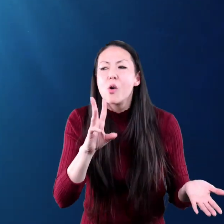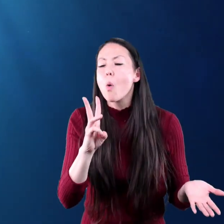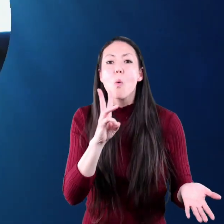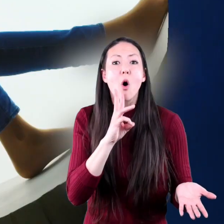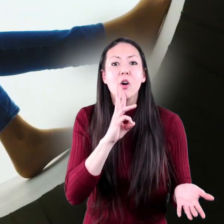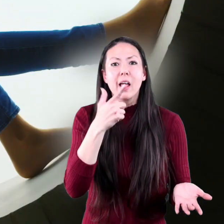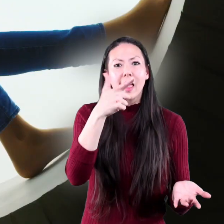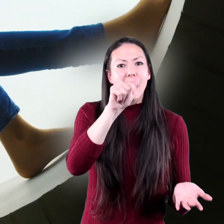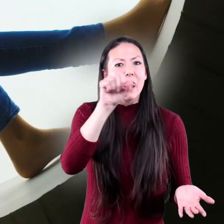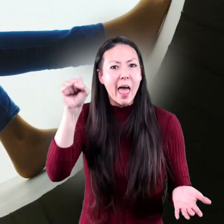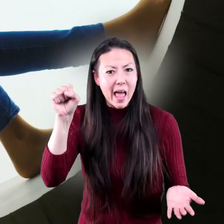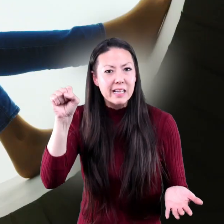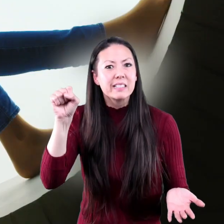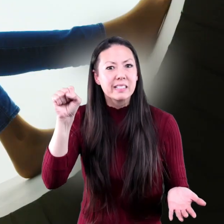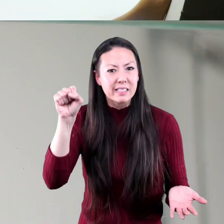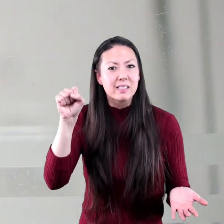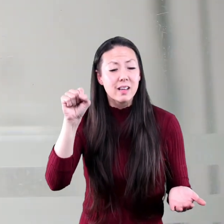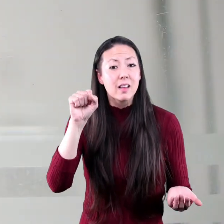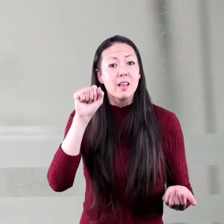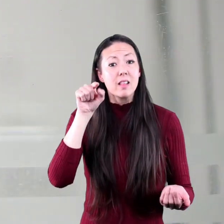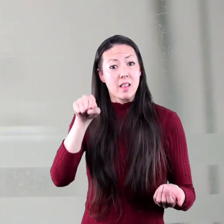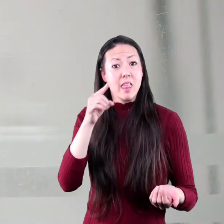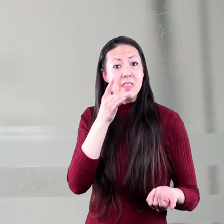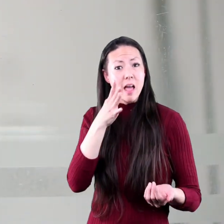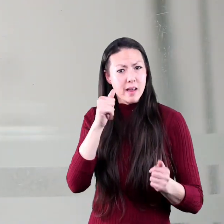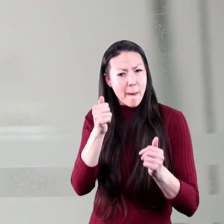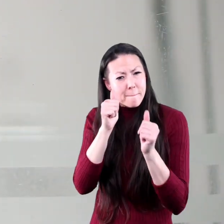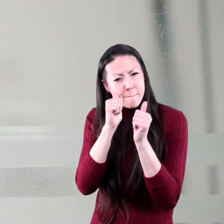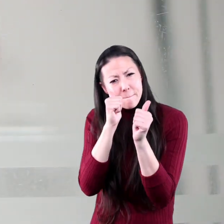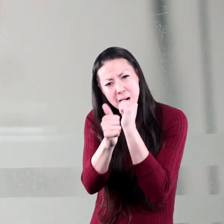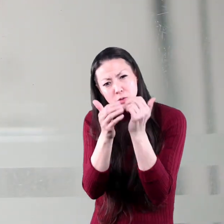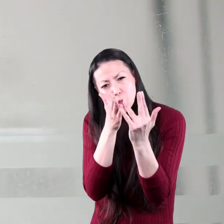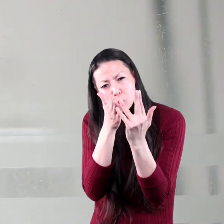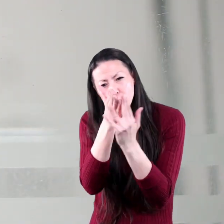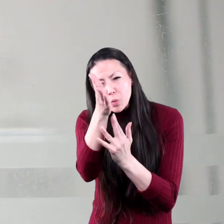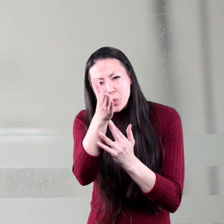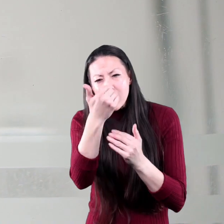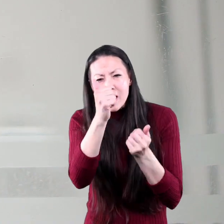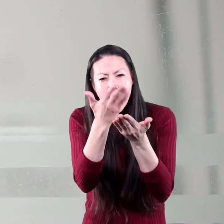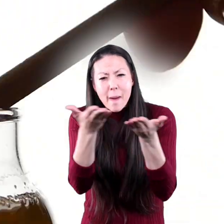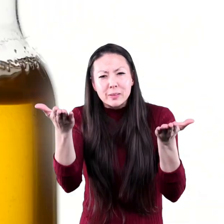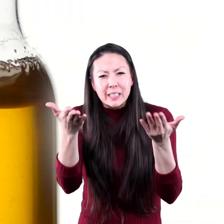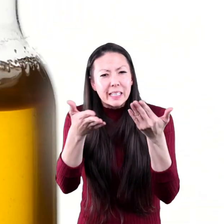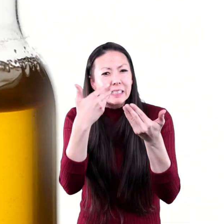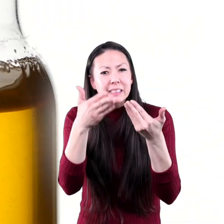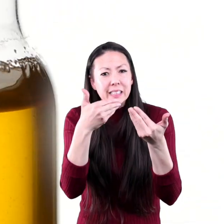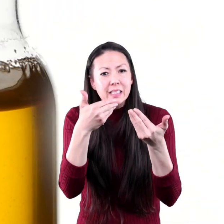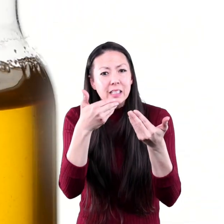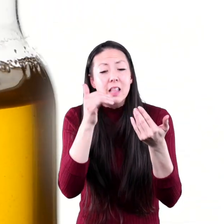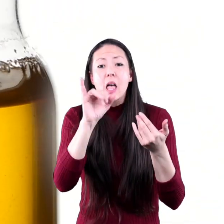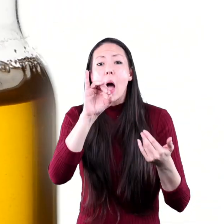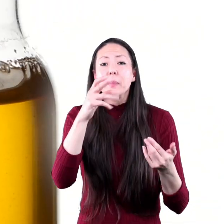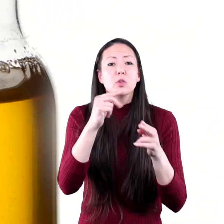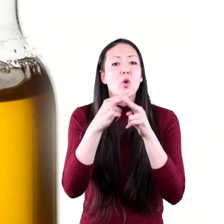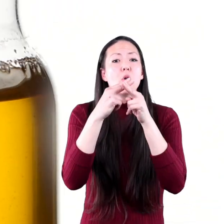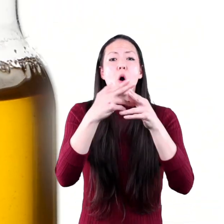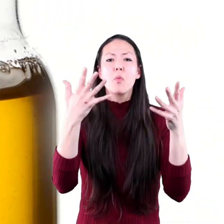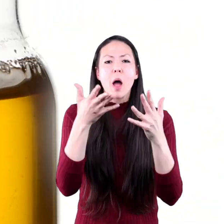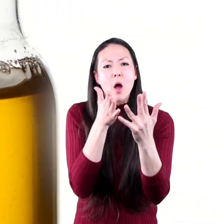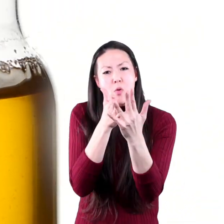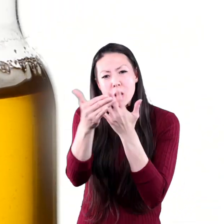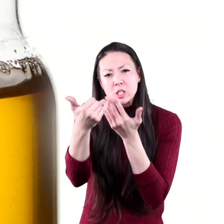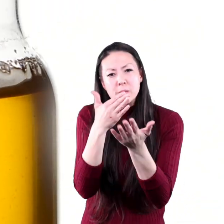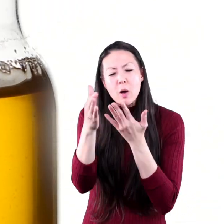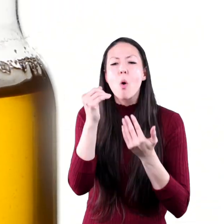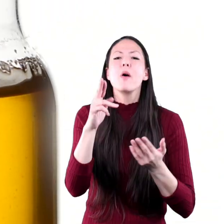water, and glass. If light can pass through an object easily, the object is called transparent